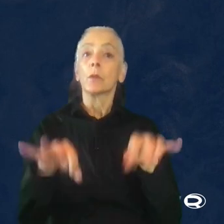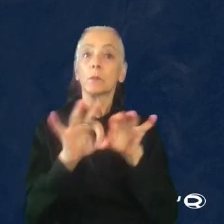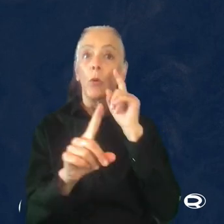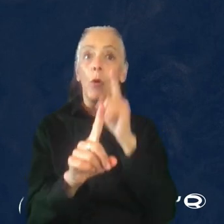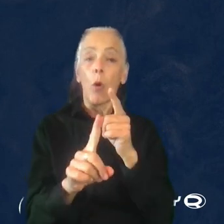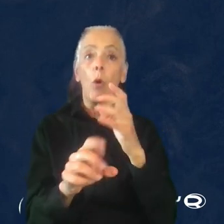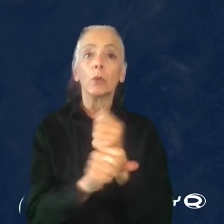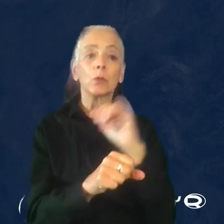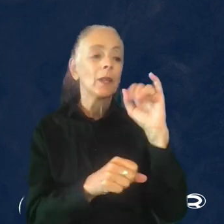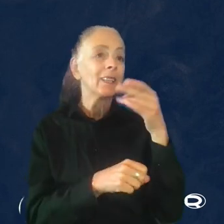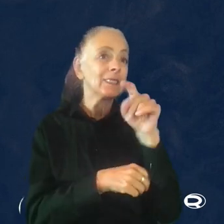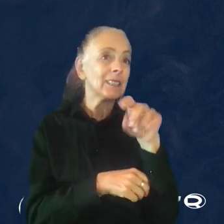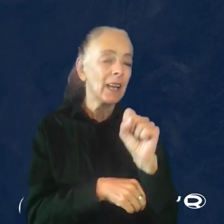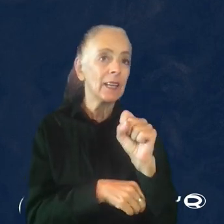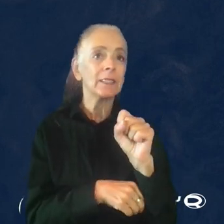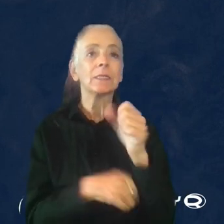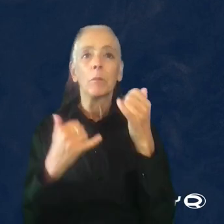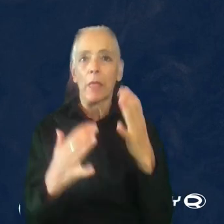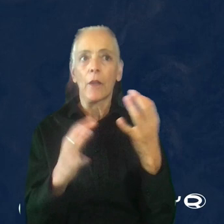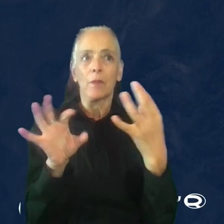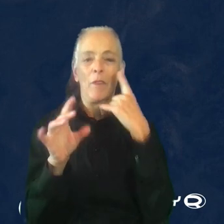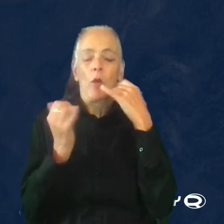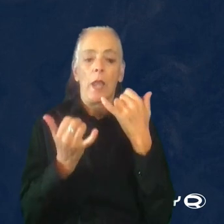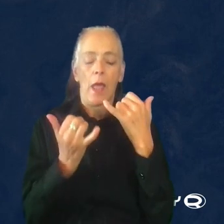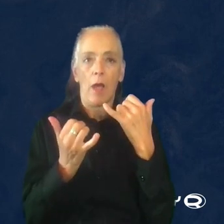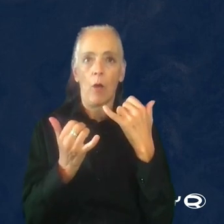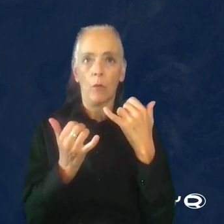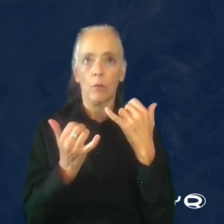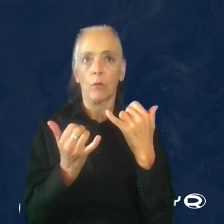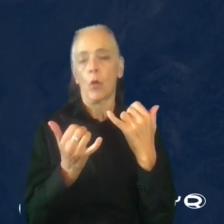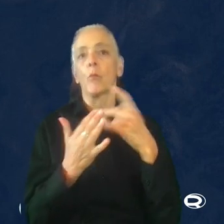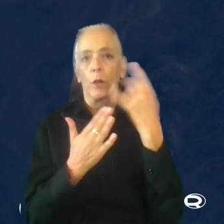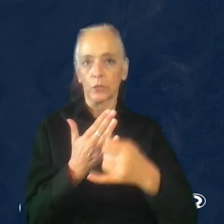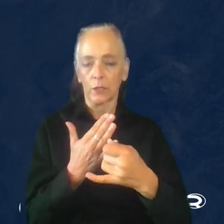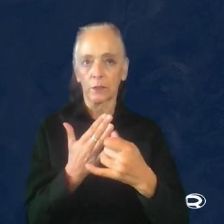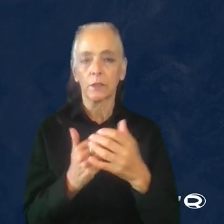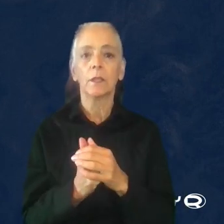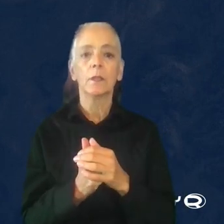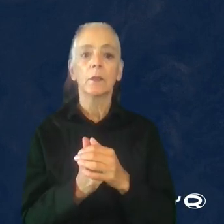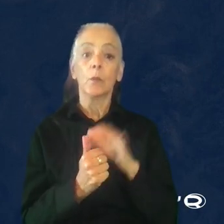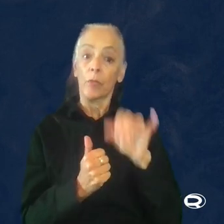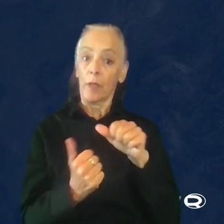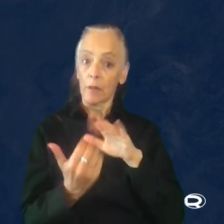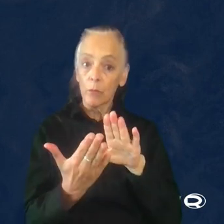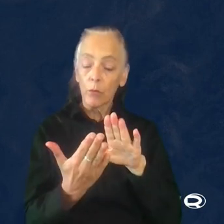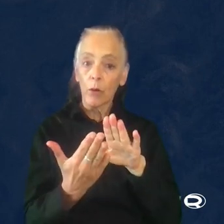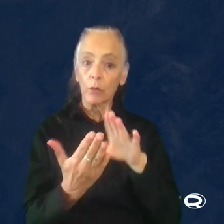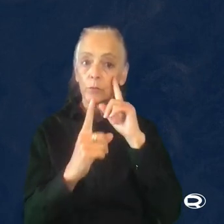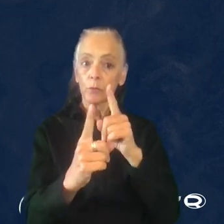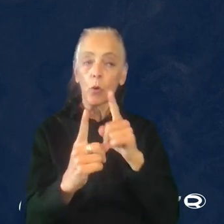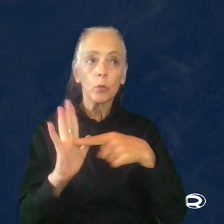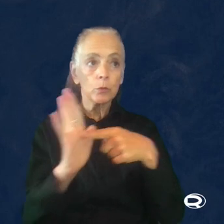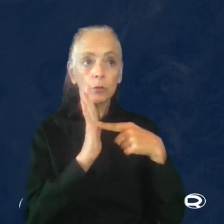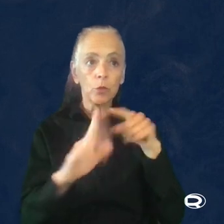and player feedback now to help the teams with the ongoing project. By taking this approach, I was aiming to show the teams